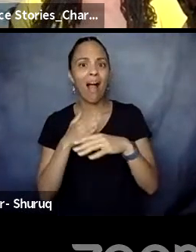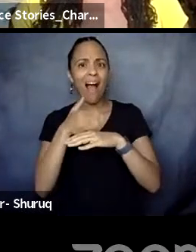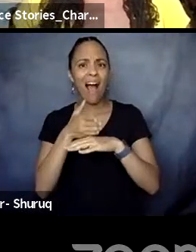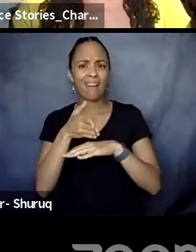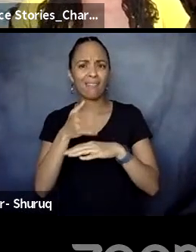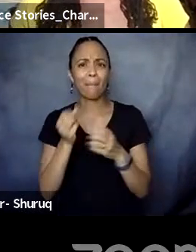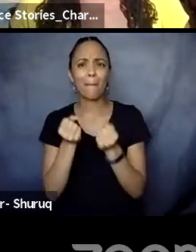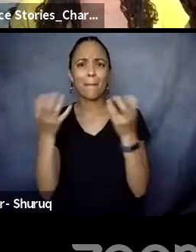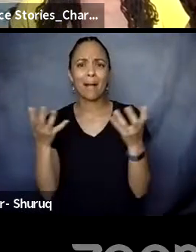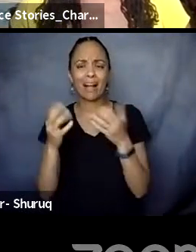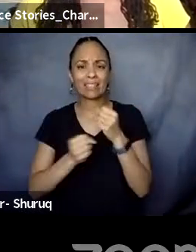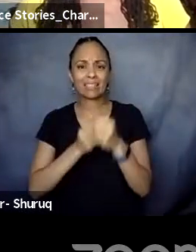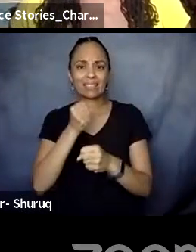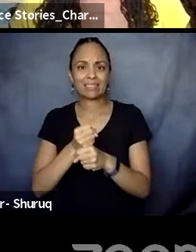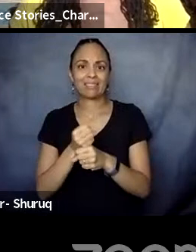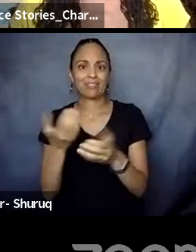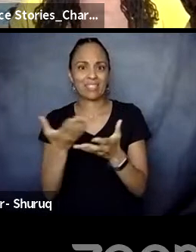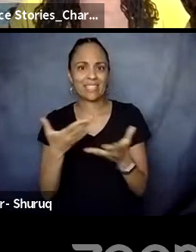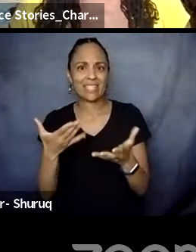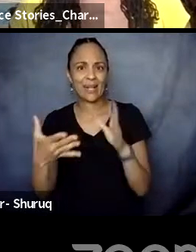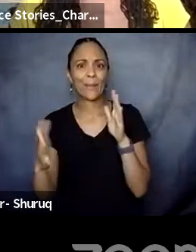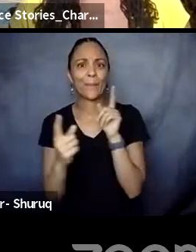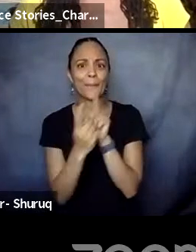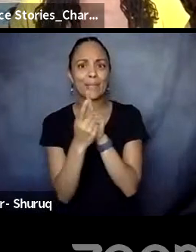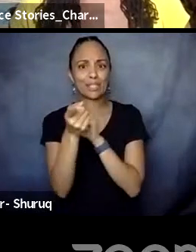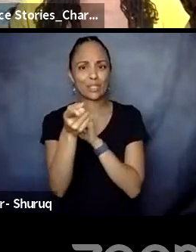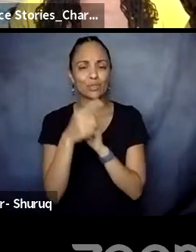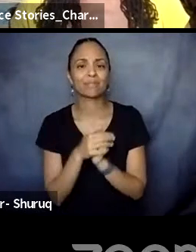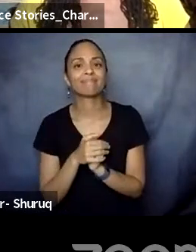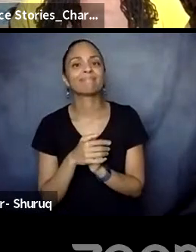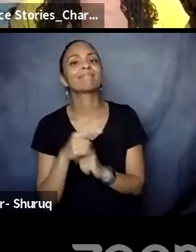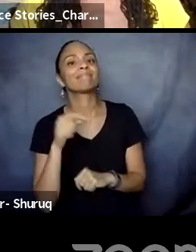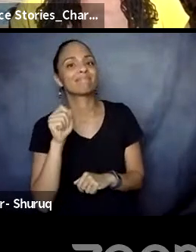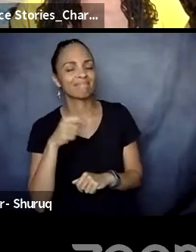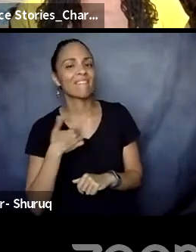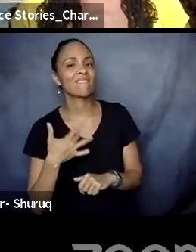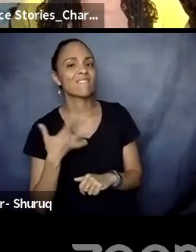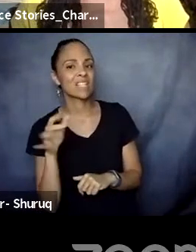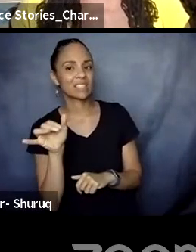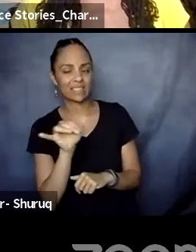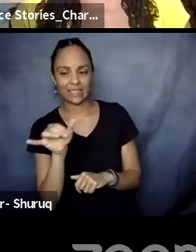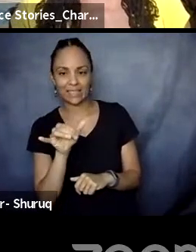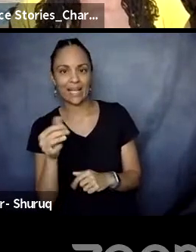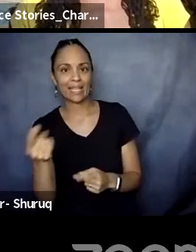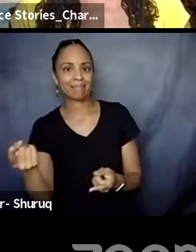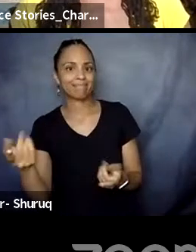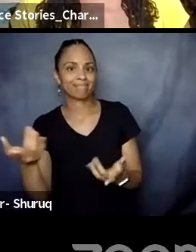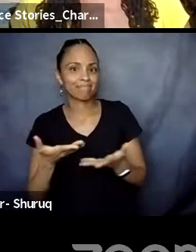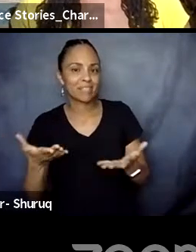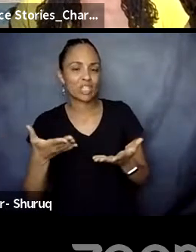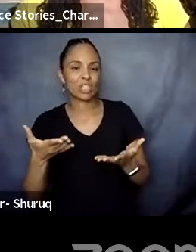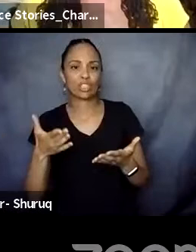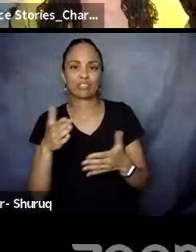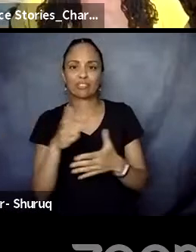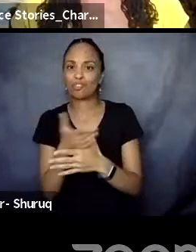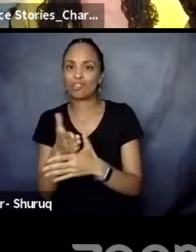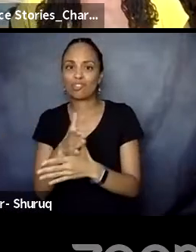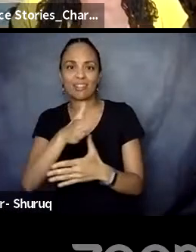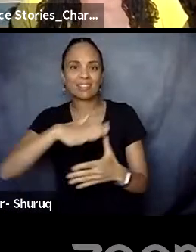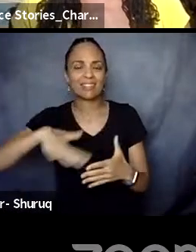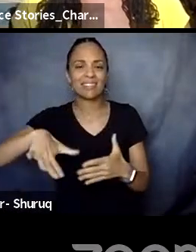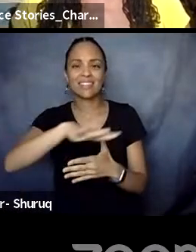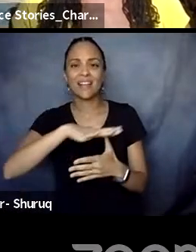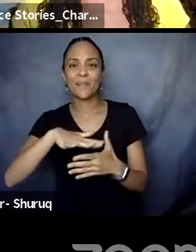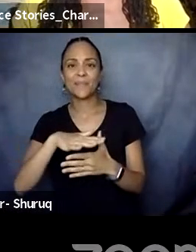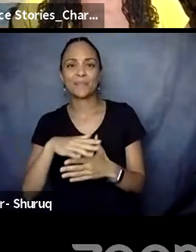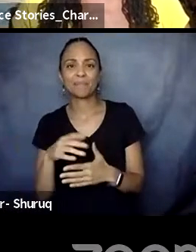yeah feeling the same it's just really good to have a space to come together and to see the faces I haven't seen in a while in the in the chat and